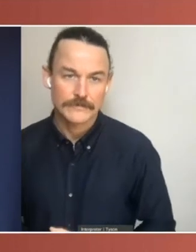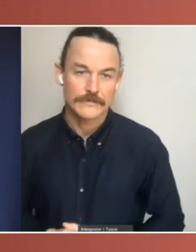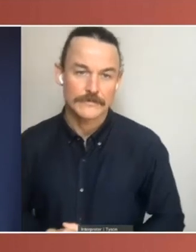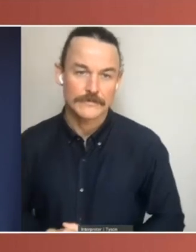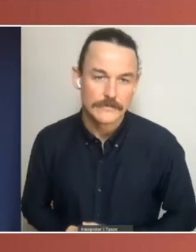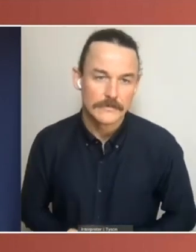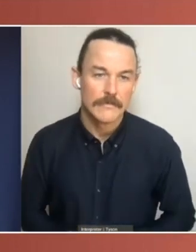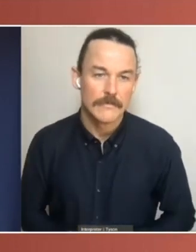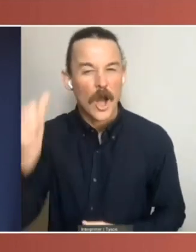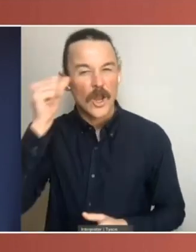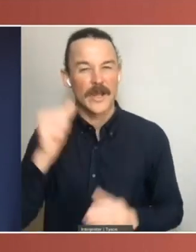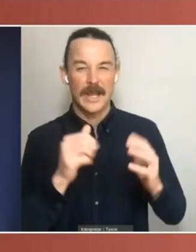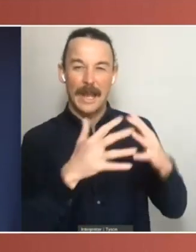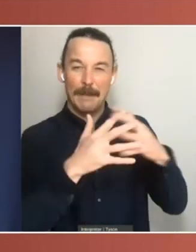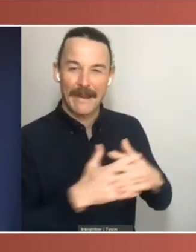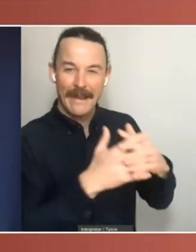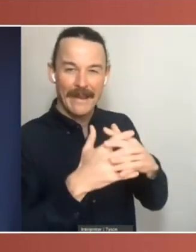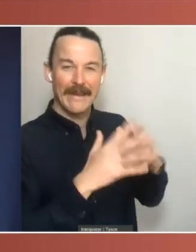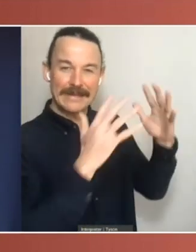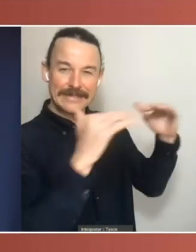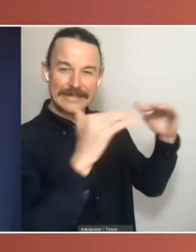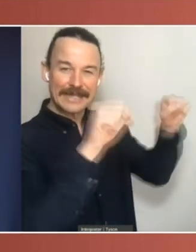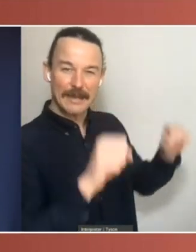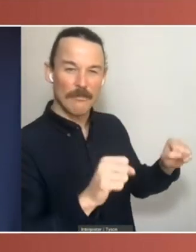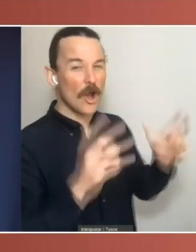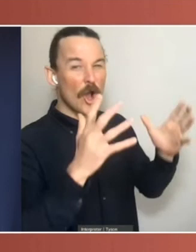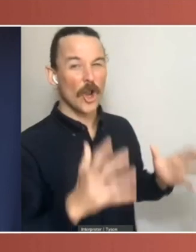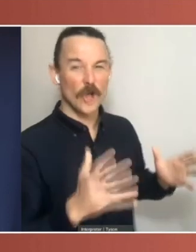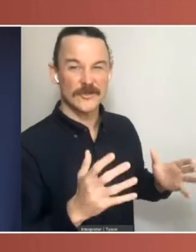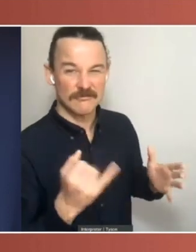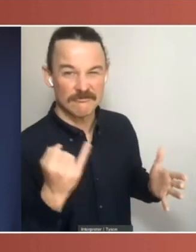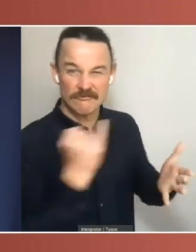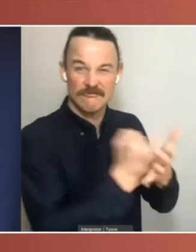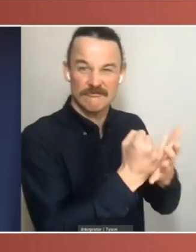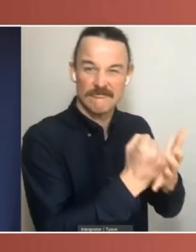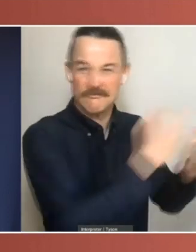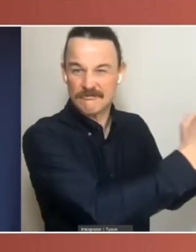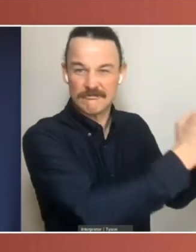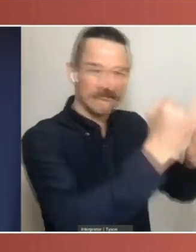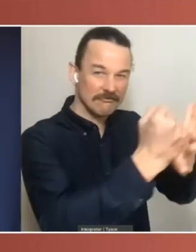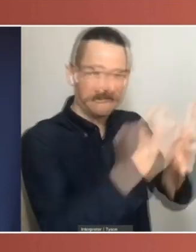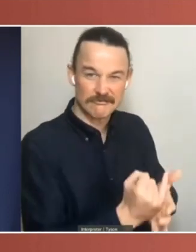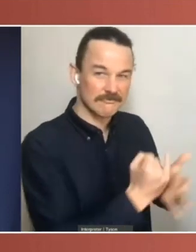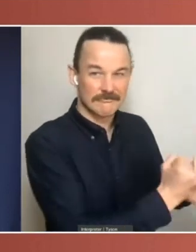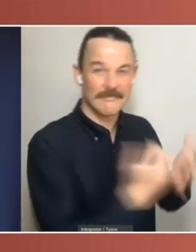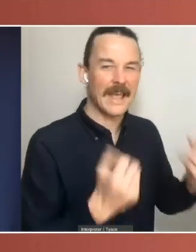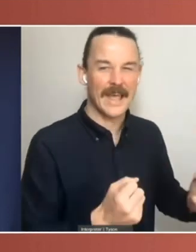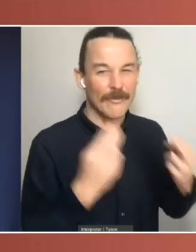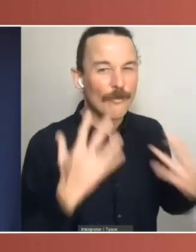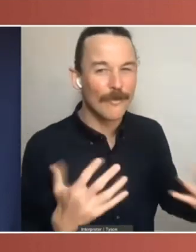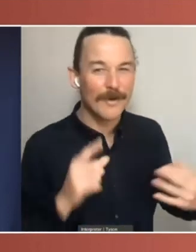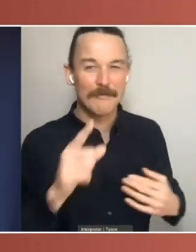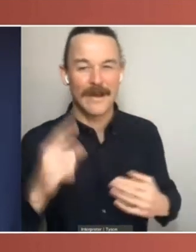committee system. There's lots of wrong in United States politics, of course, but it's a cultural thing too. you think about